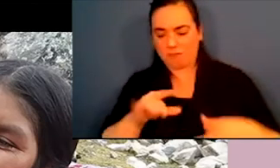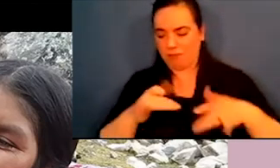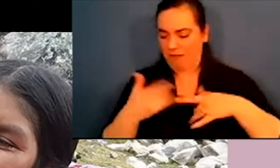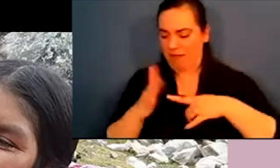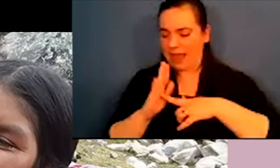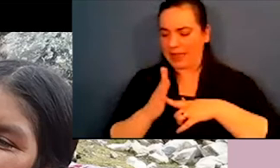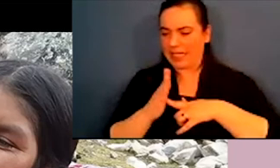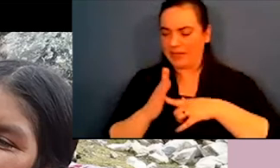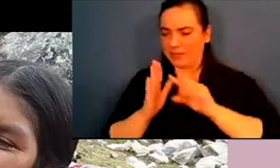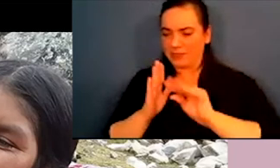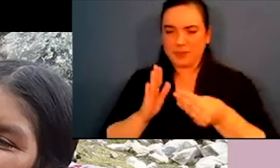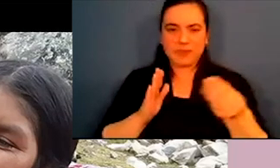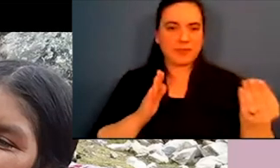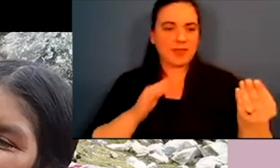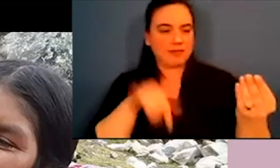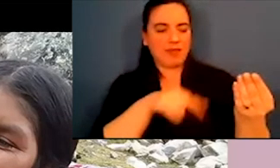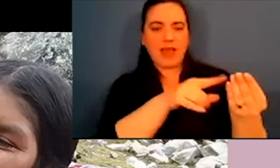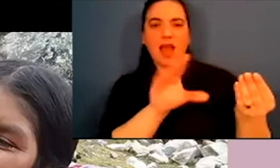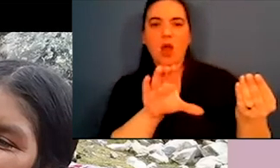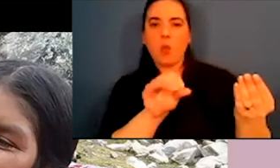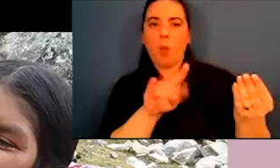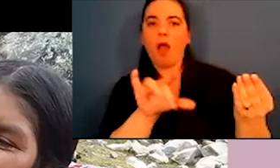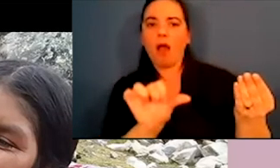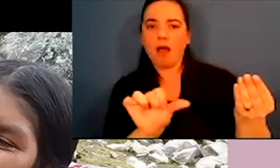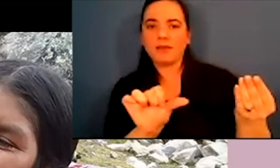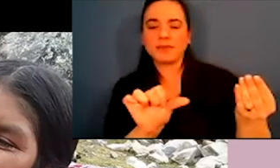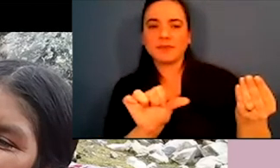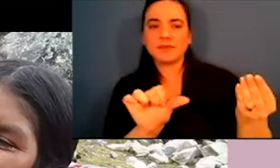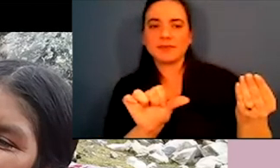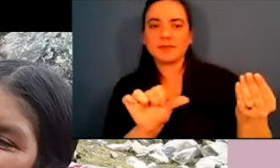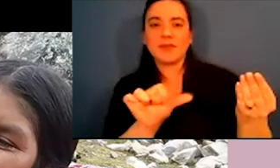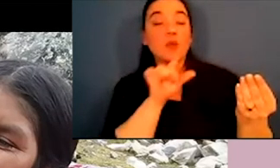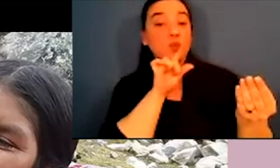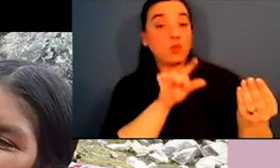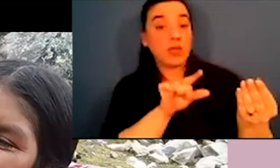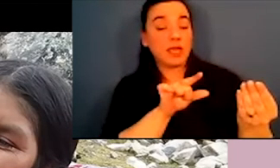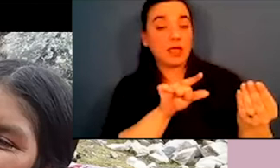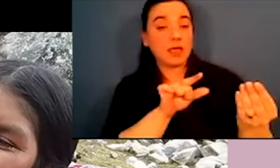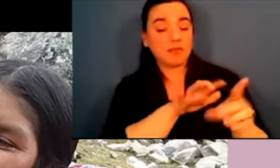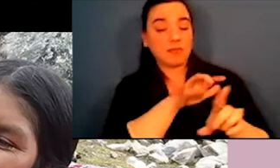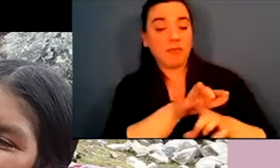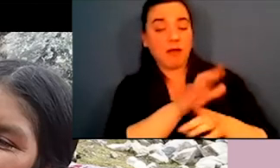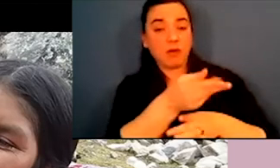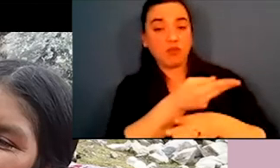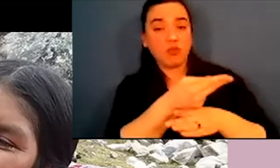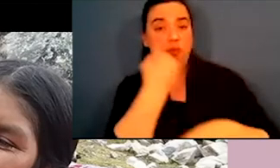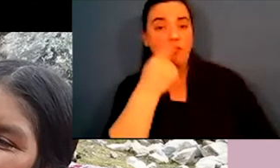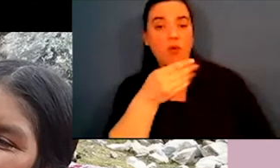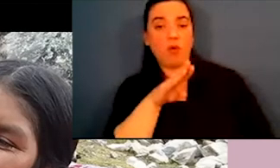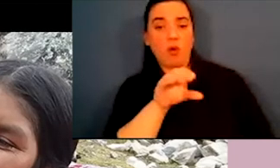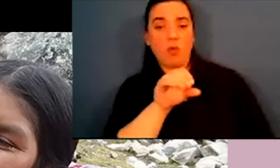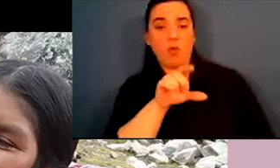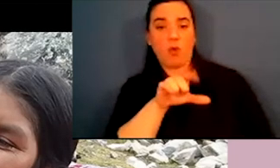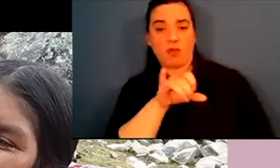Bolivia handing somebody a leaf of the plant coca, which has